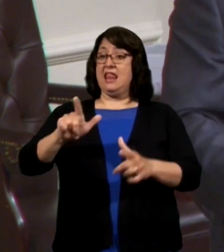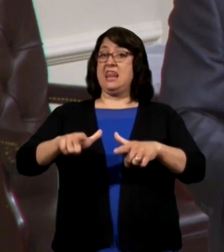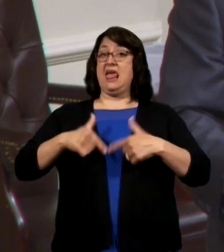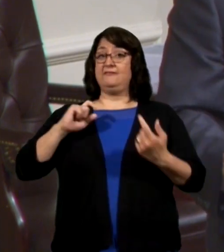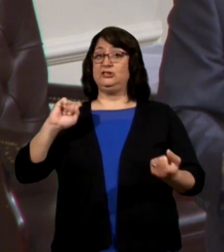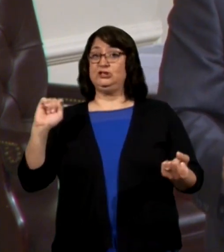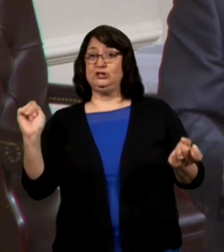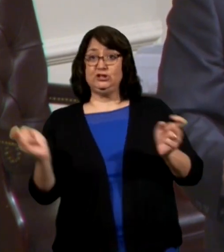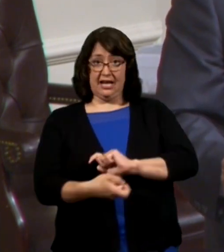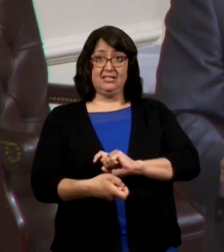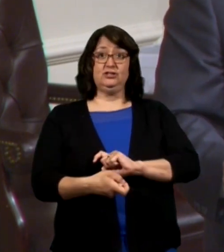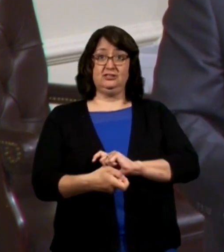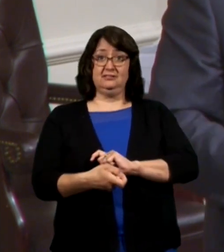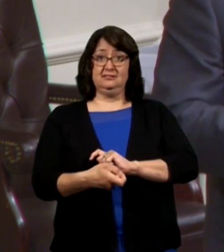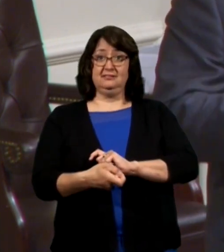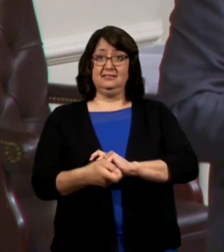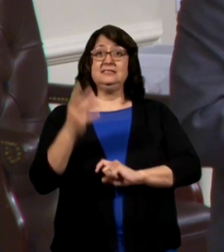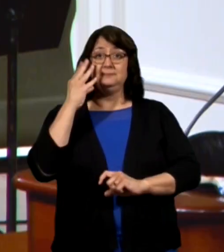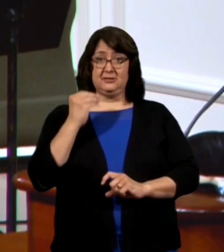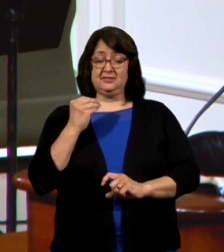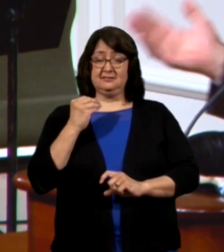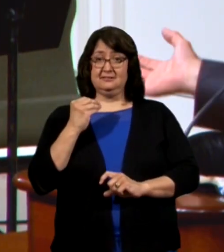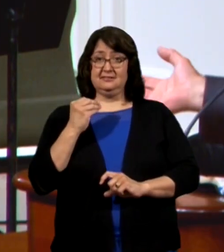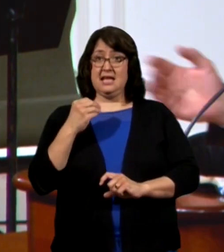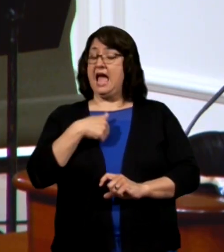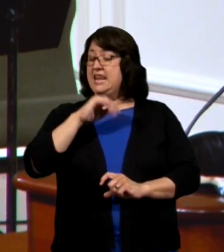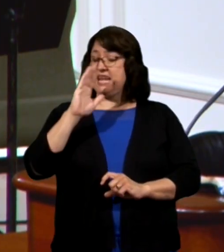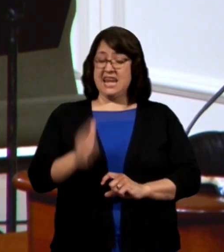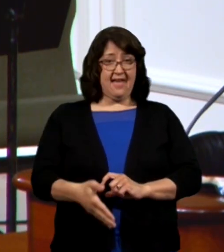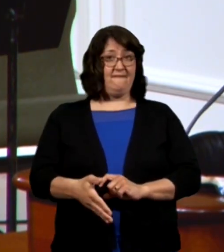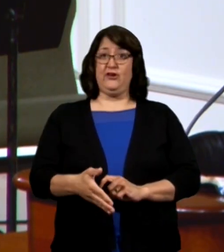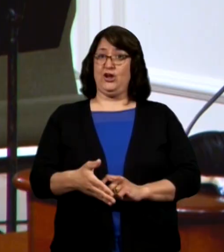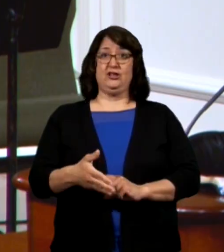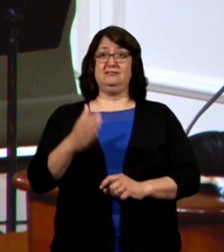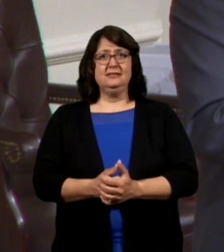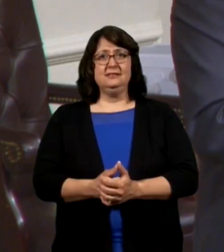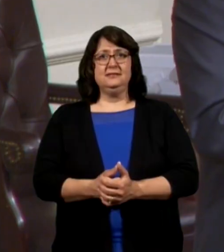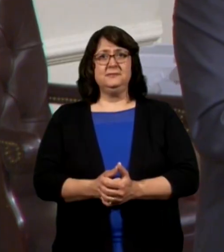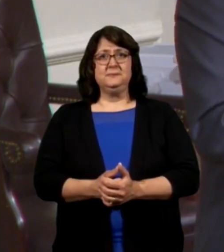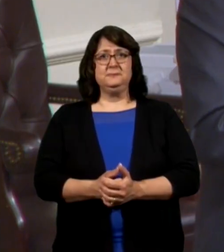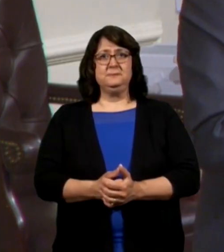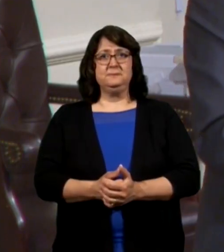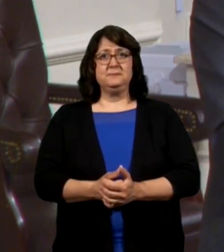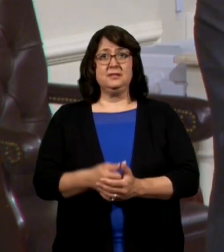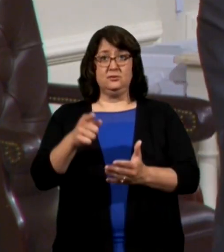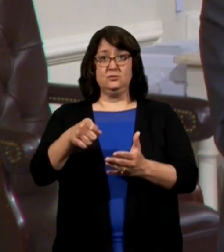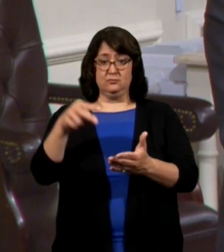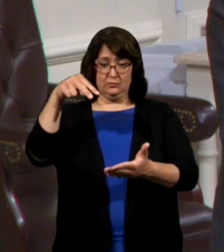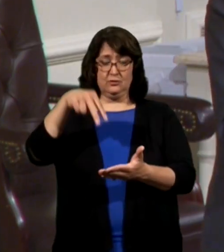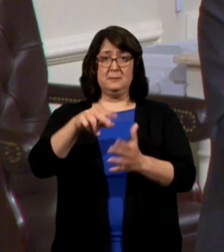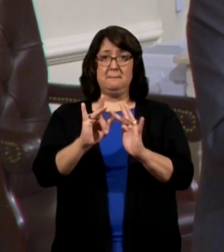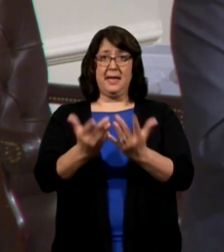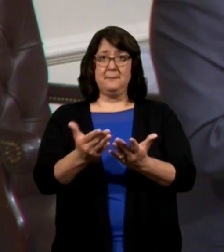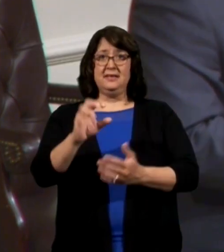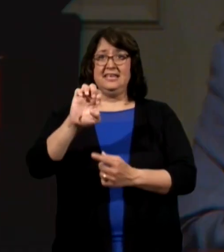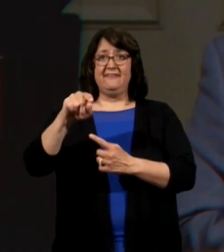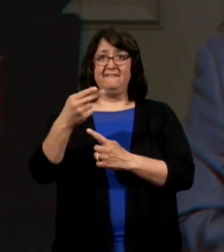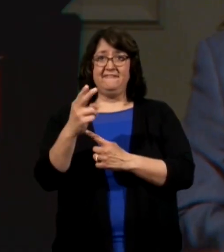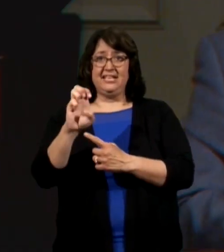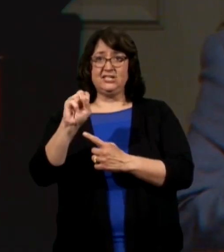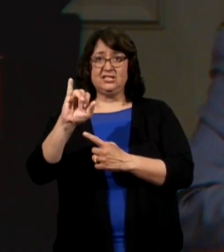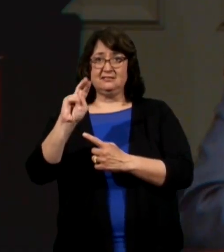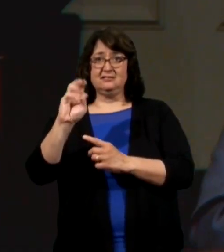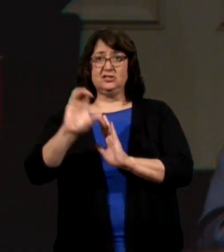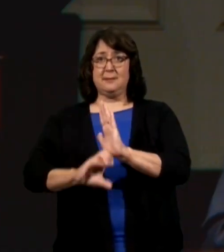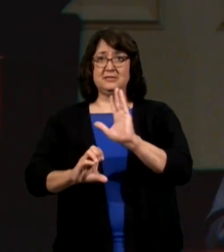-changing experience. I never, ever got over it. If you're turning your Bibles to Ephesians 6,